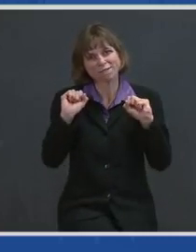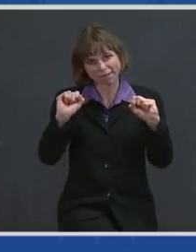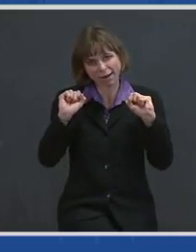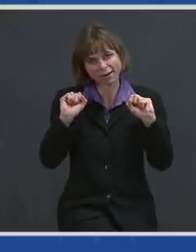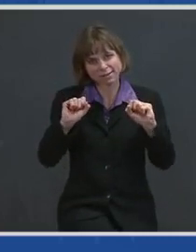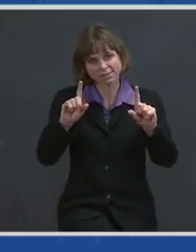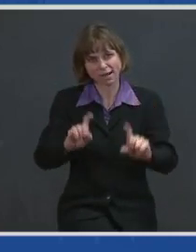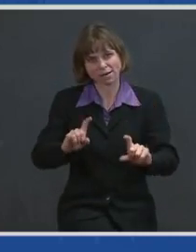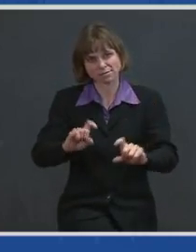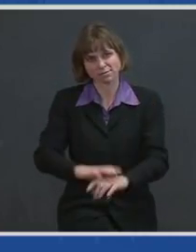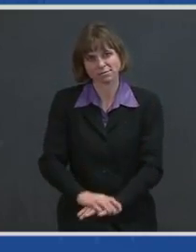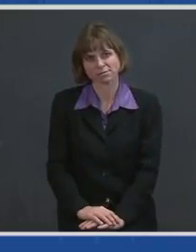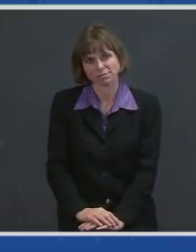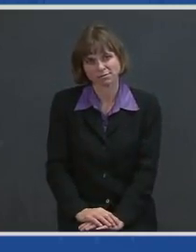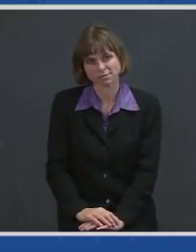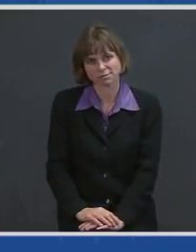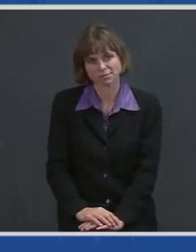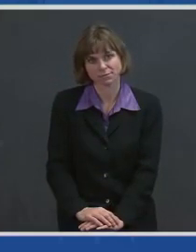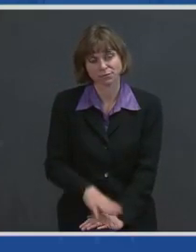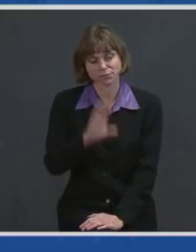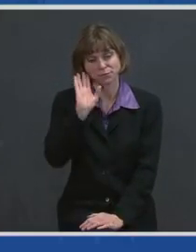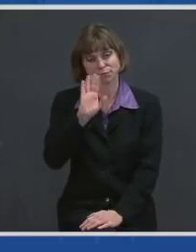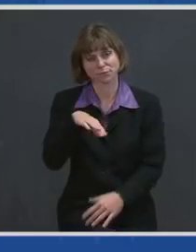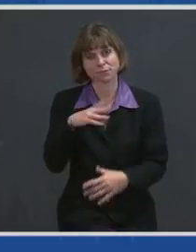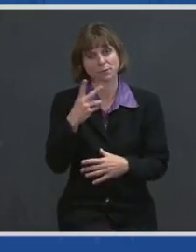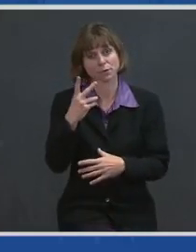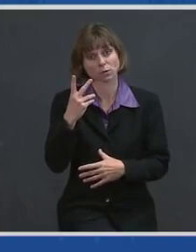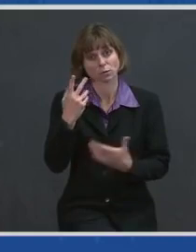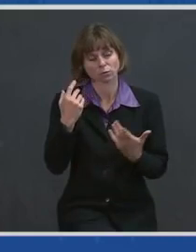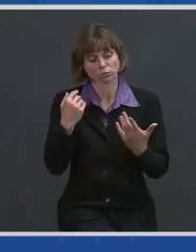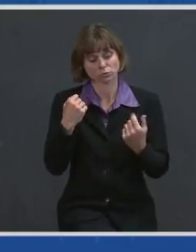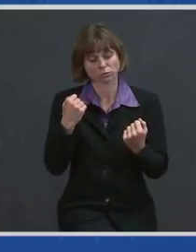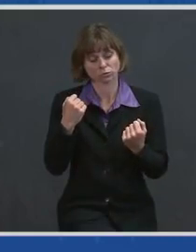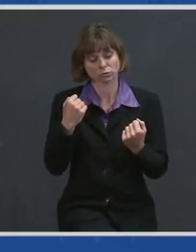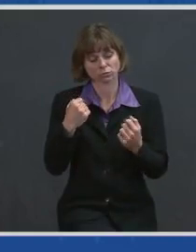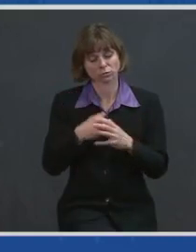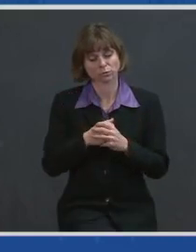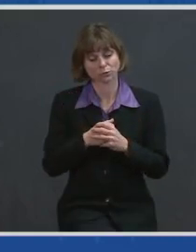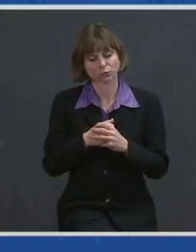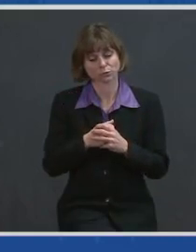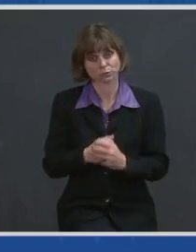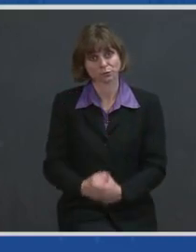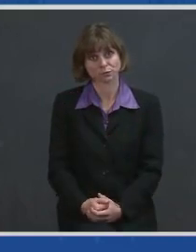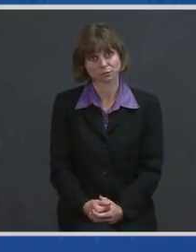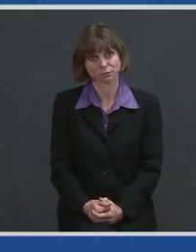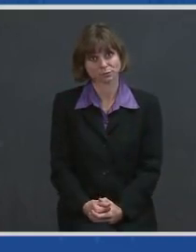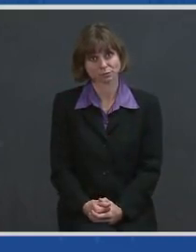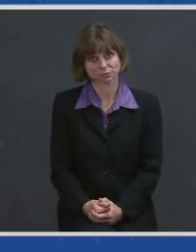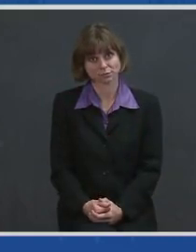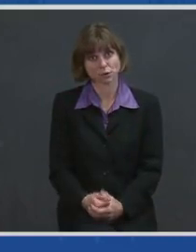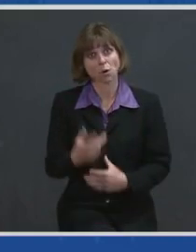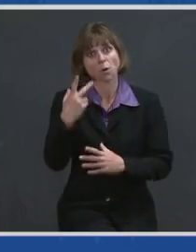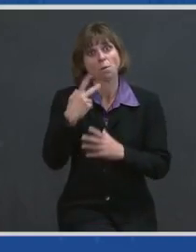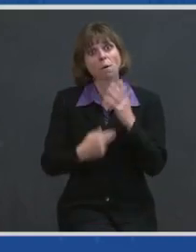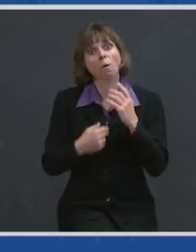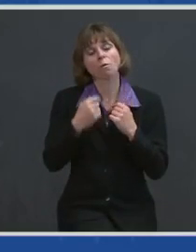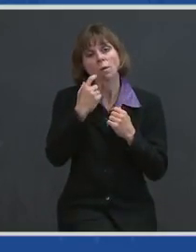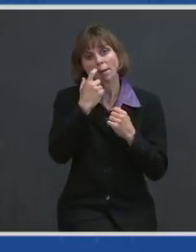that both members of the, of the, of the military,